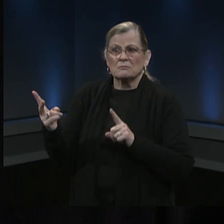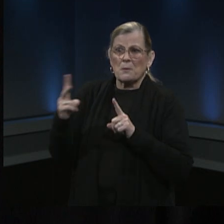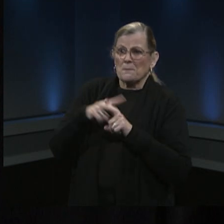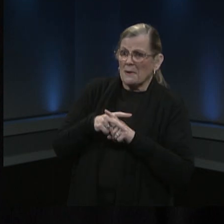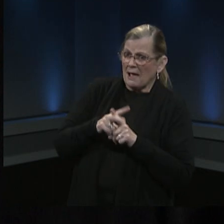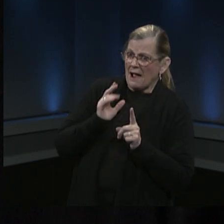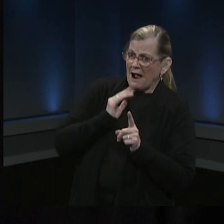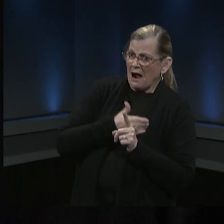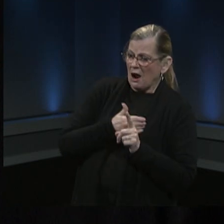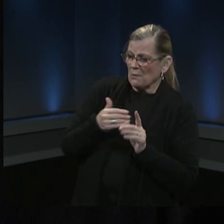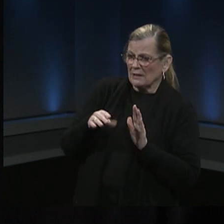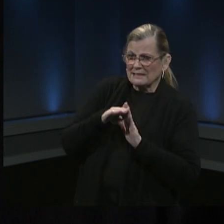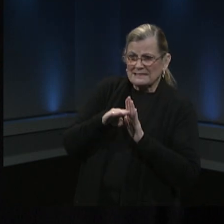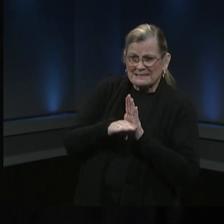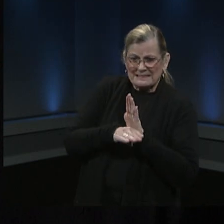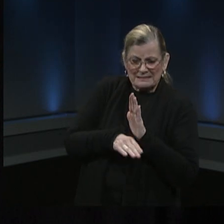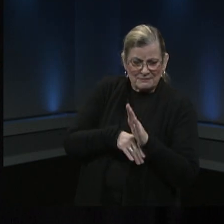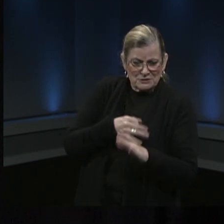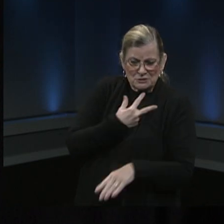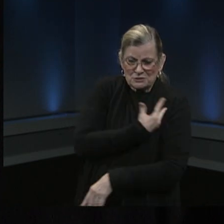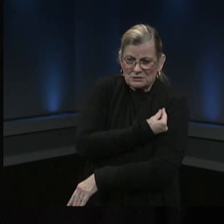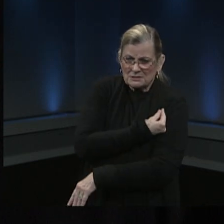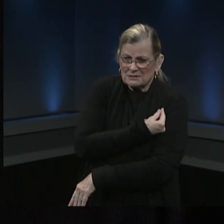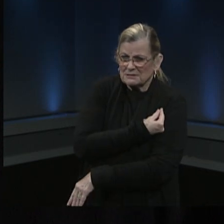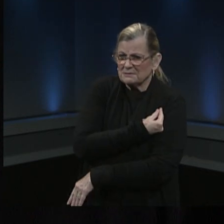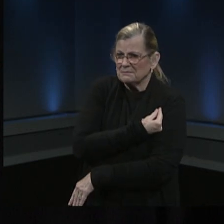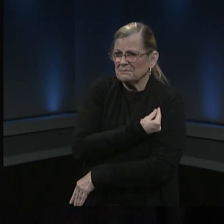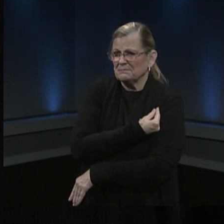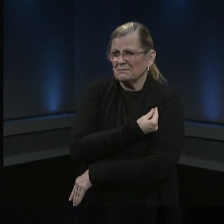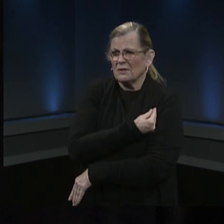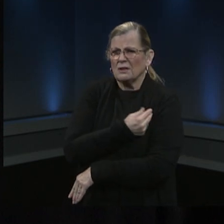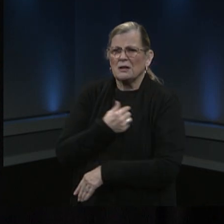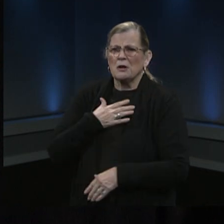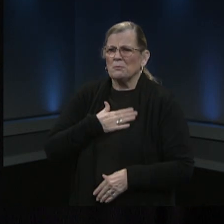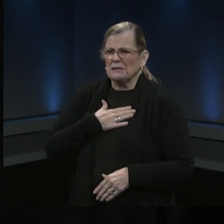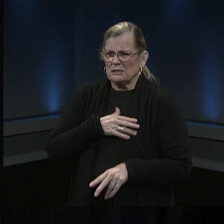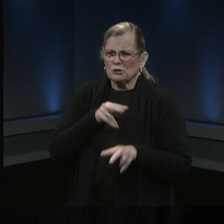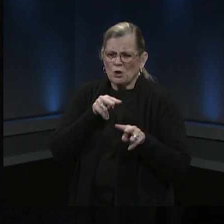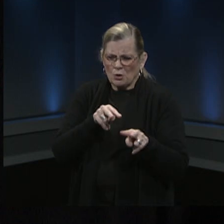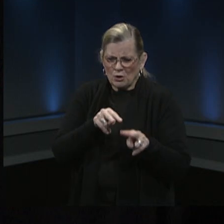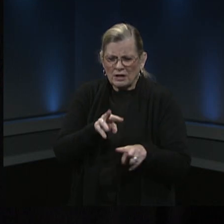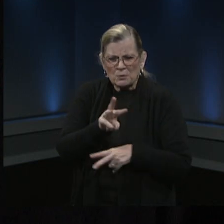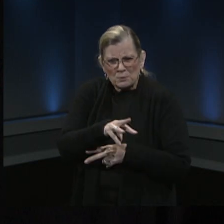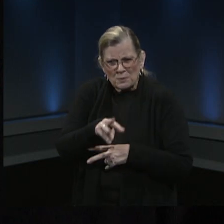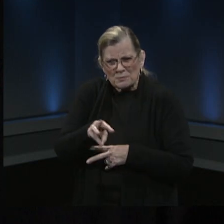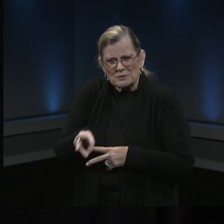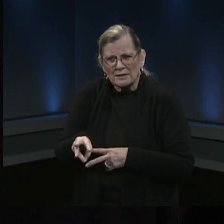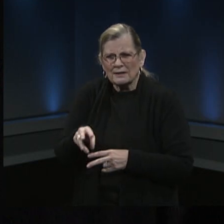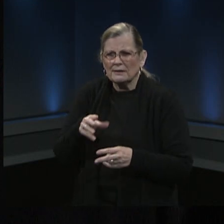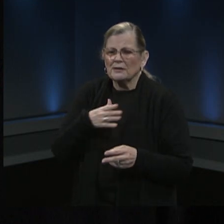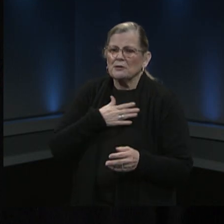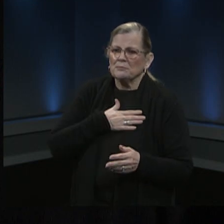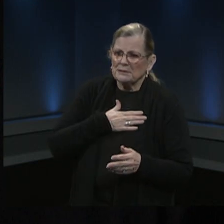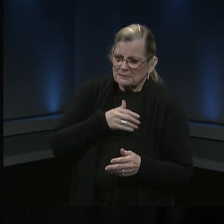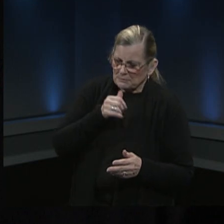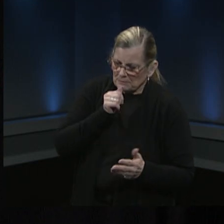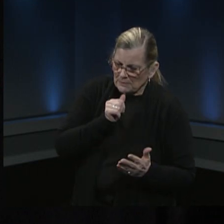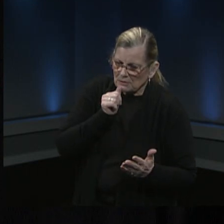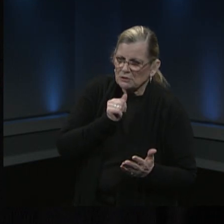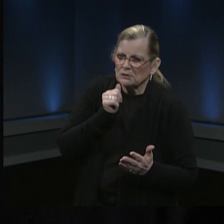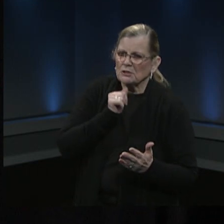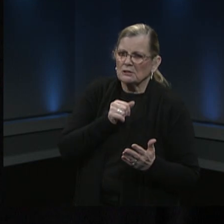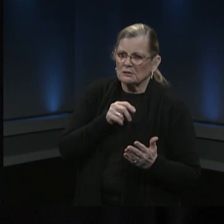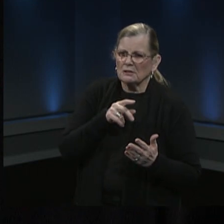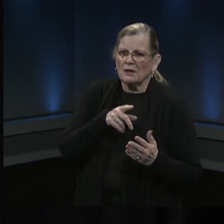each week uh so please go on to that that site um exercise patience as the the site is is being